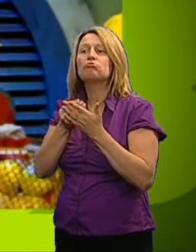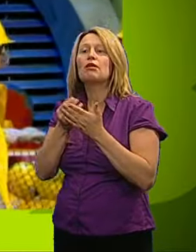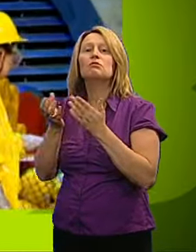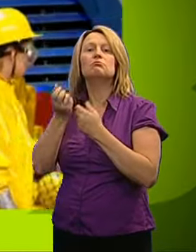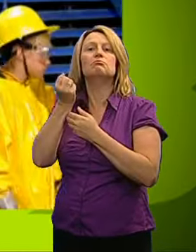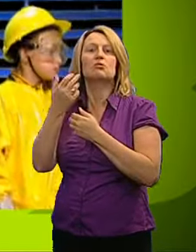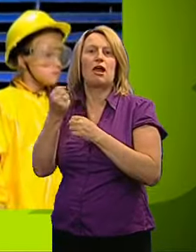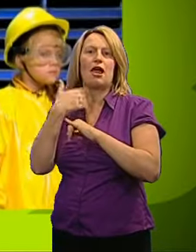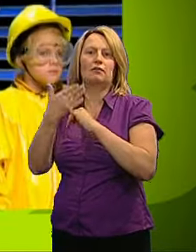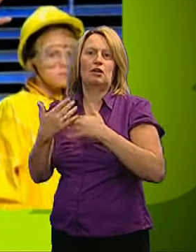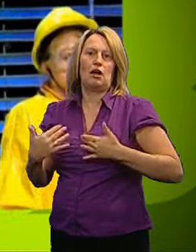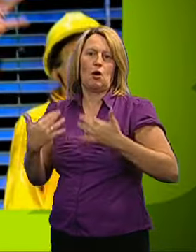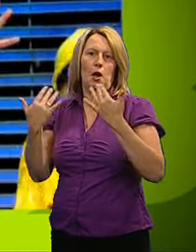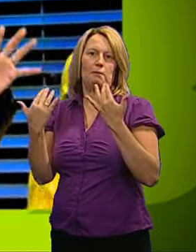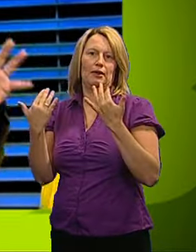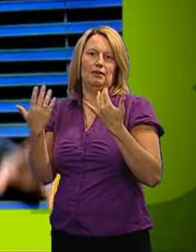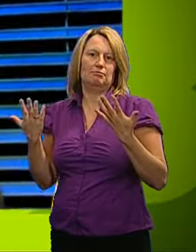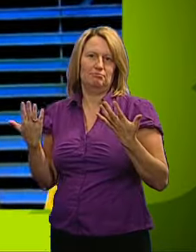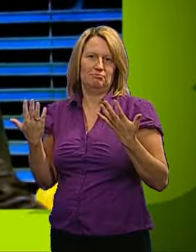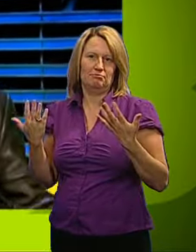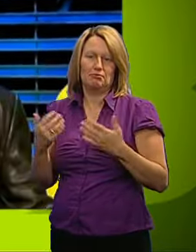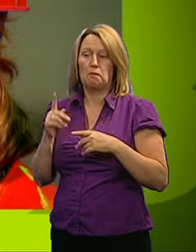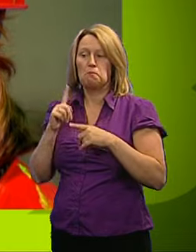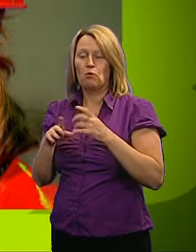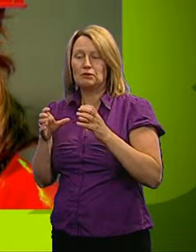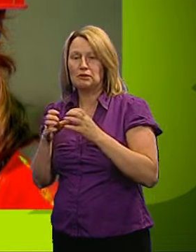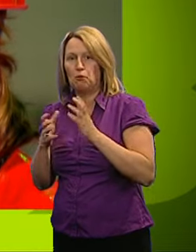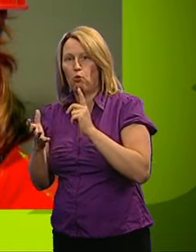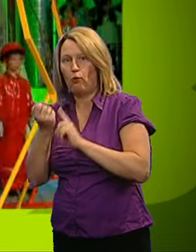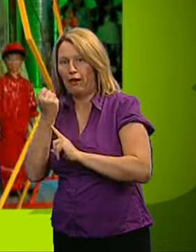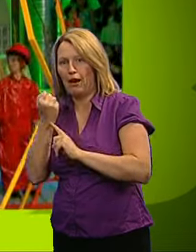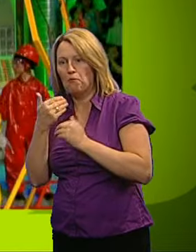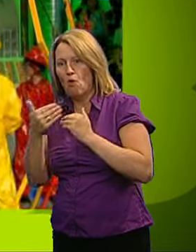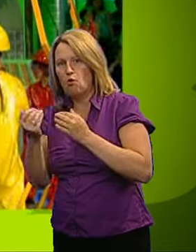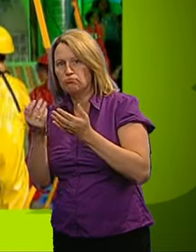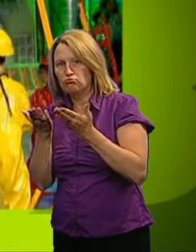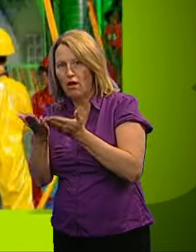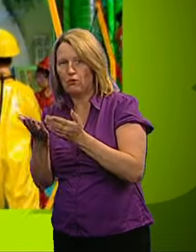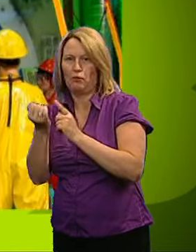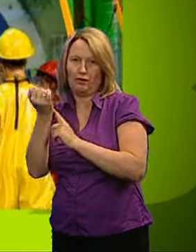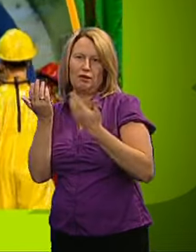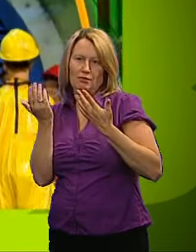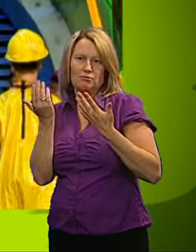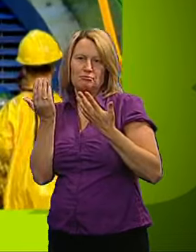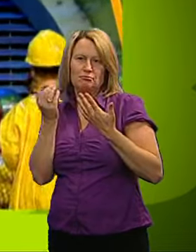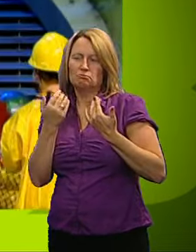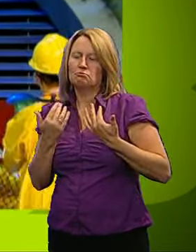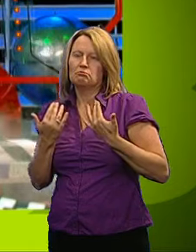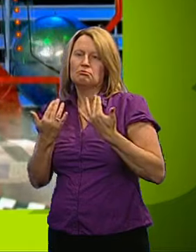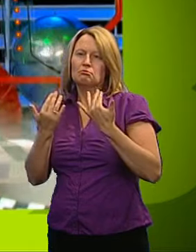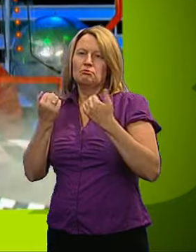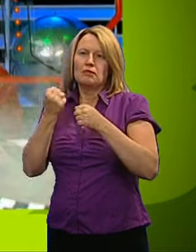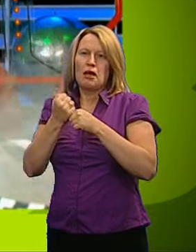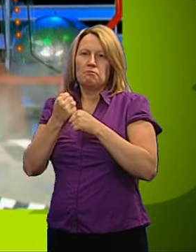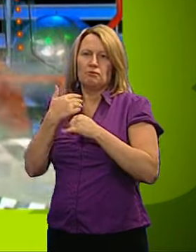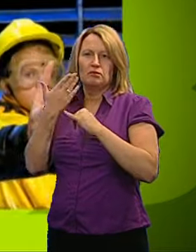prize zone at the end of the game count. The team with the most prize pods wins it. Right, you have some time to get as many prize pods across the tank and into the prize zone as you